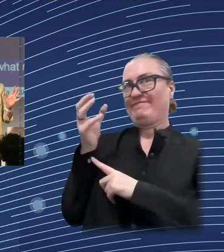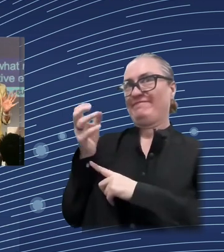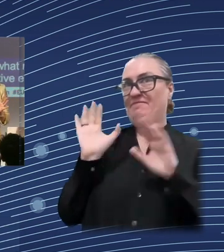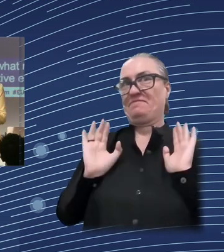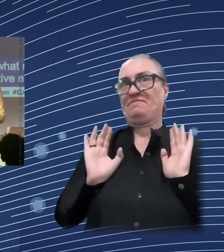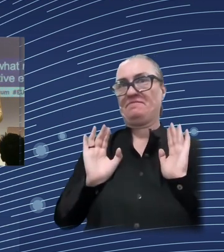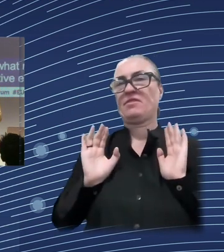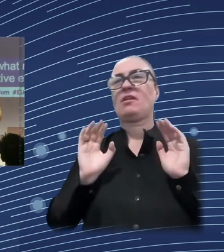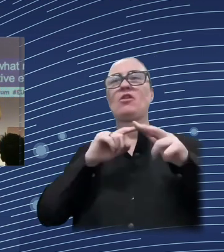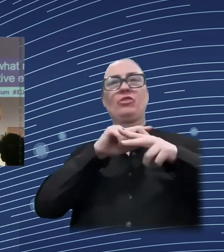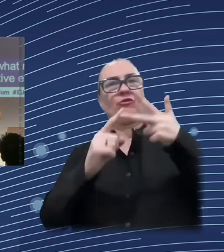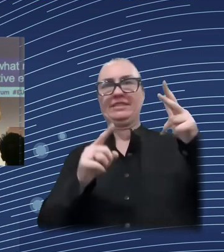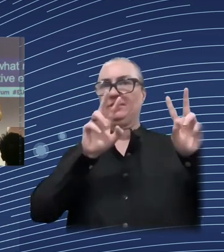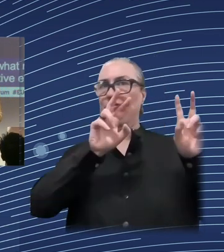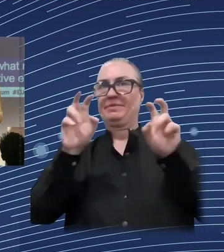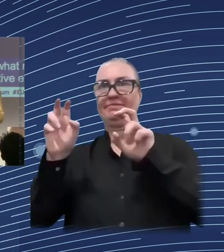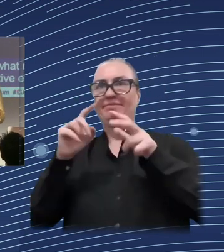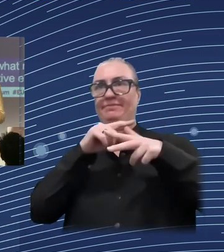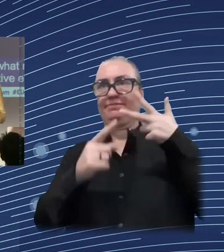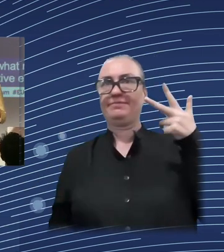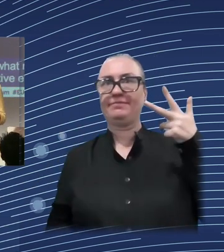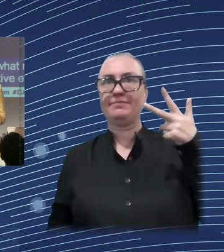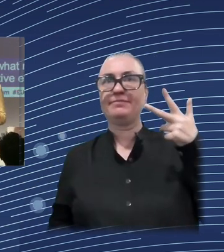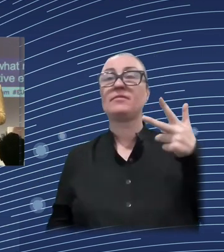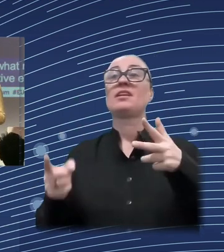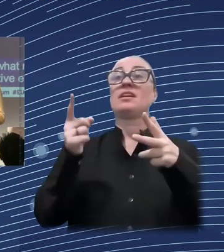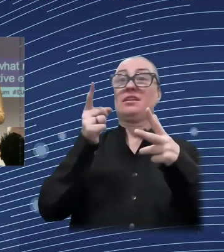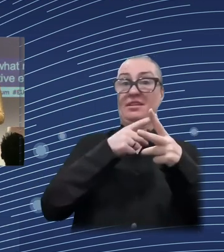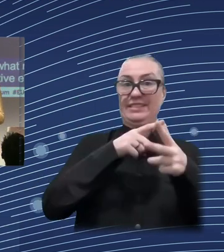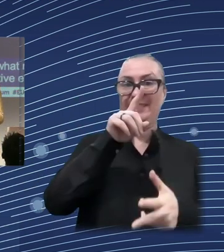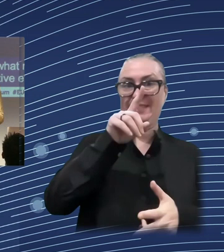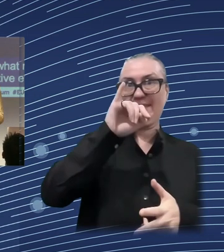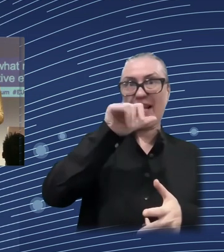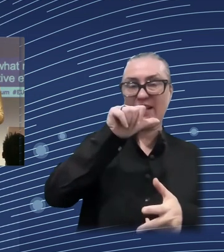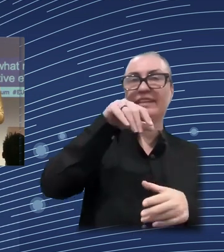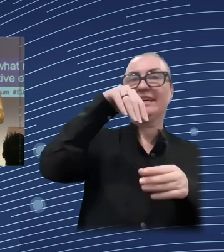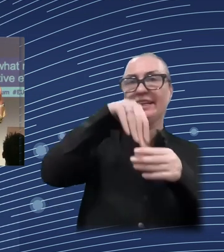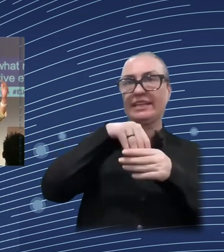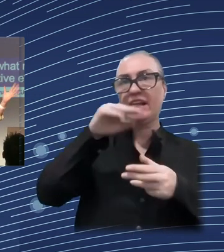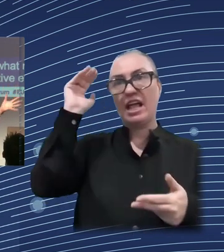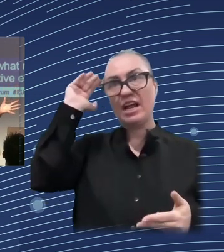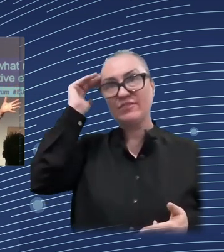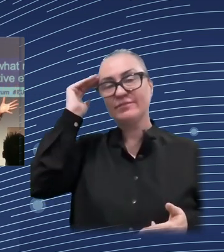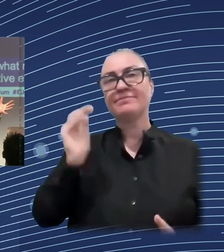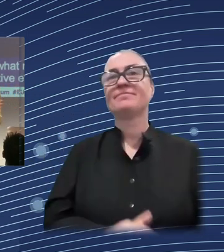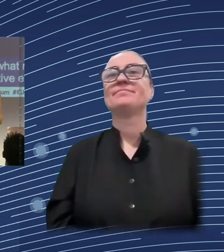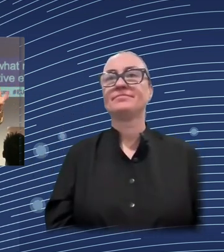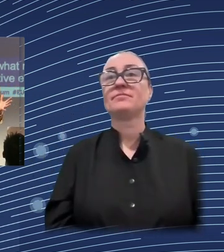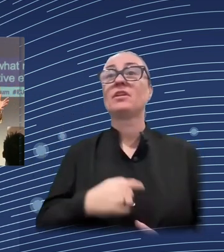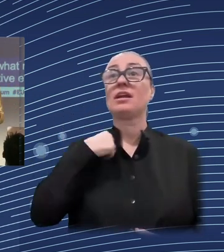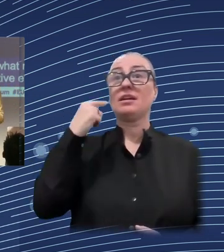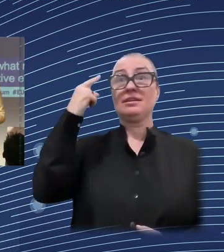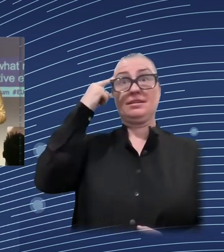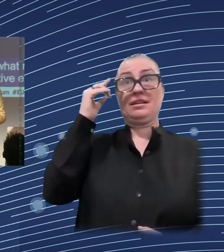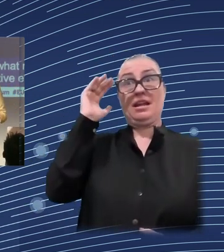said that, and there's a really strong history of DIA in Ireland. And so the European Commission study